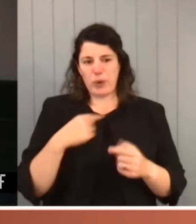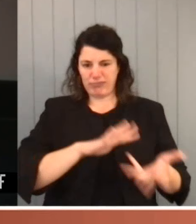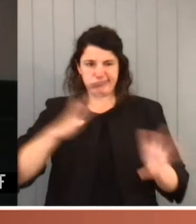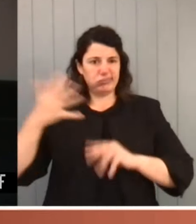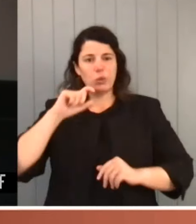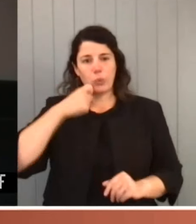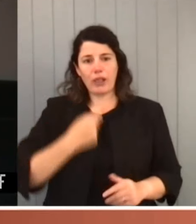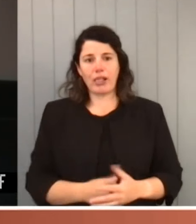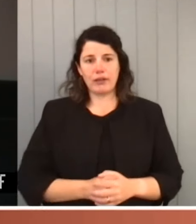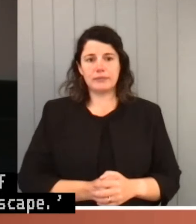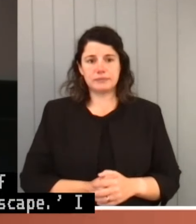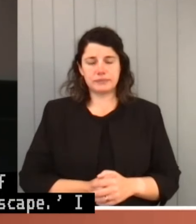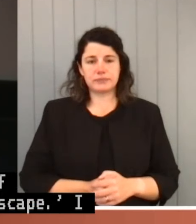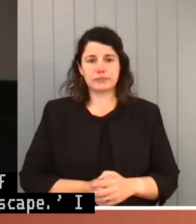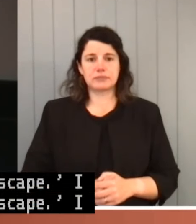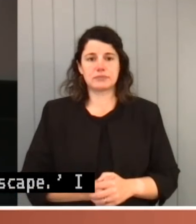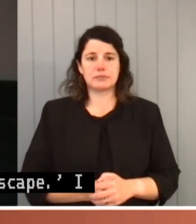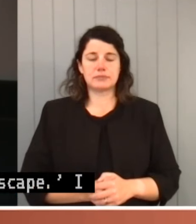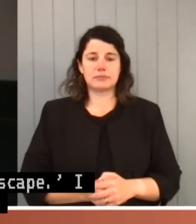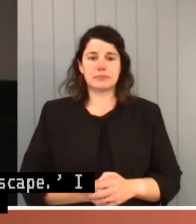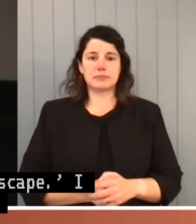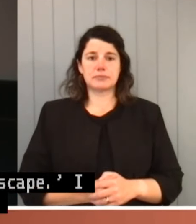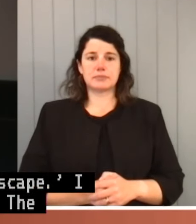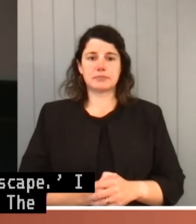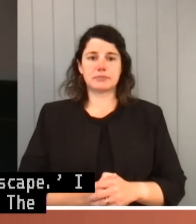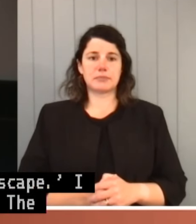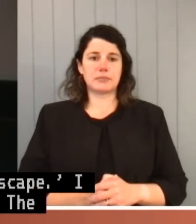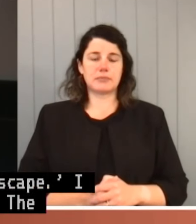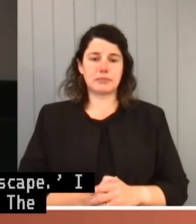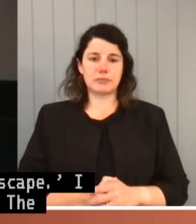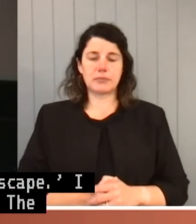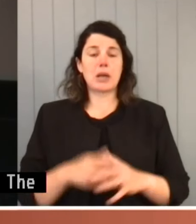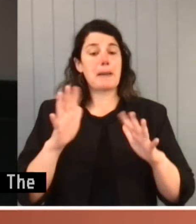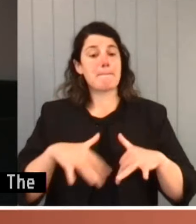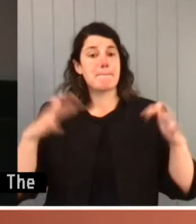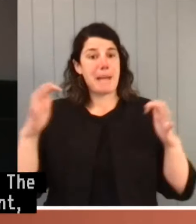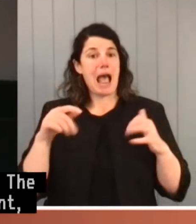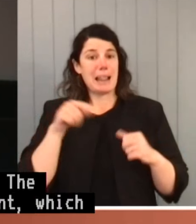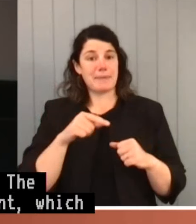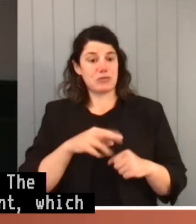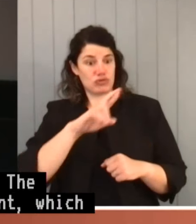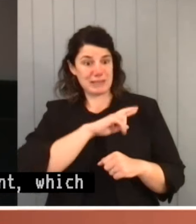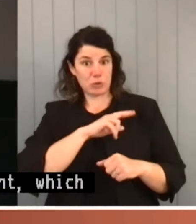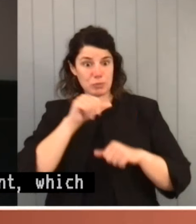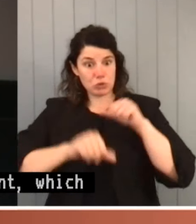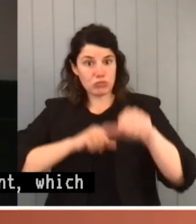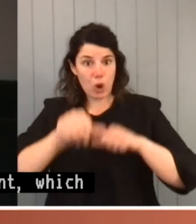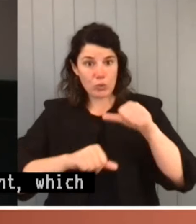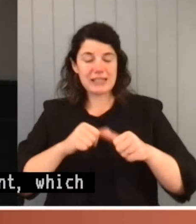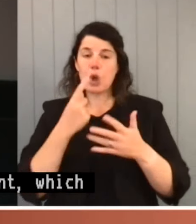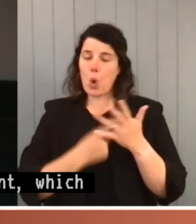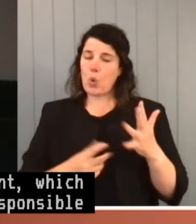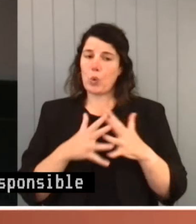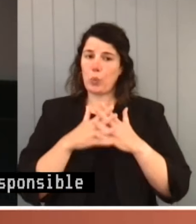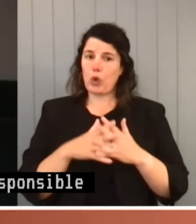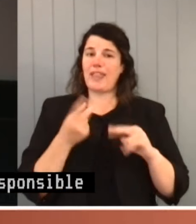The confidence of the parliament, which is a central element of responsible government, is itself only meaningful if there